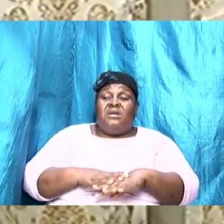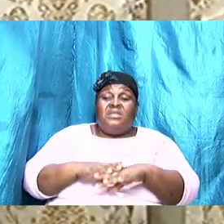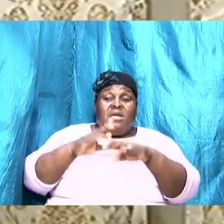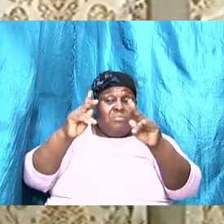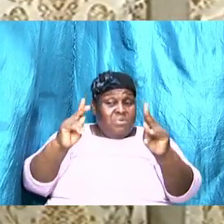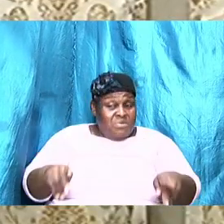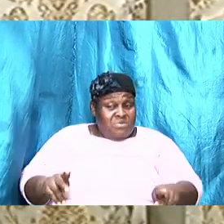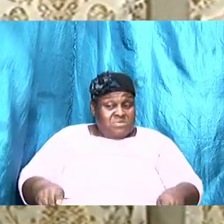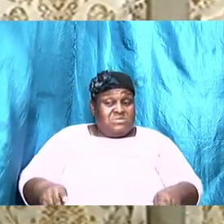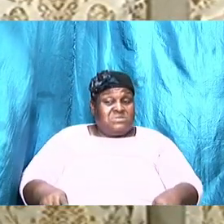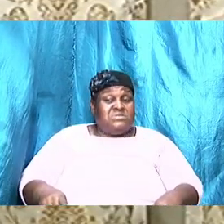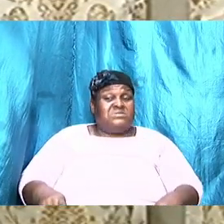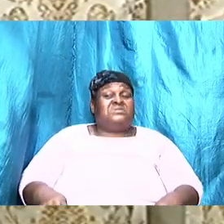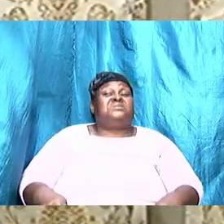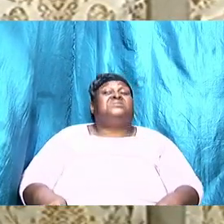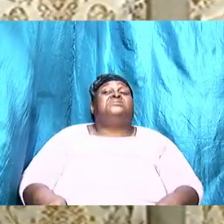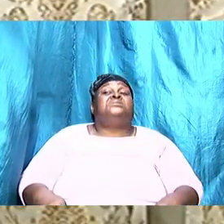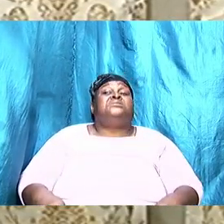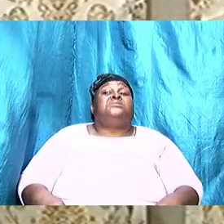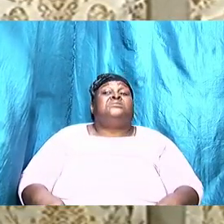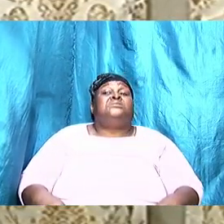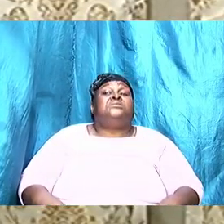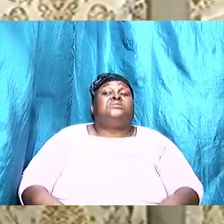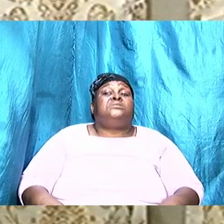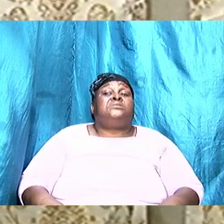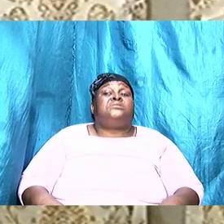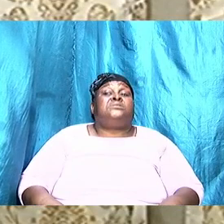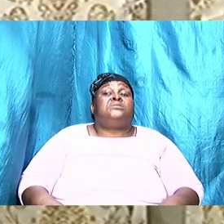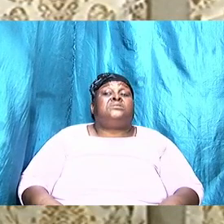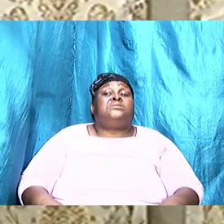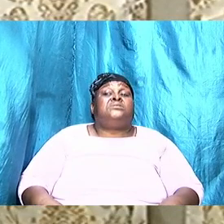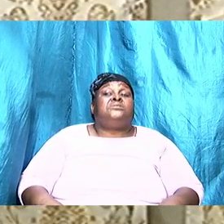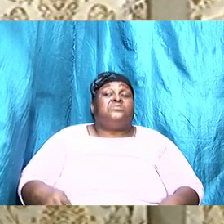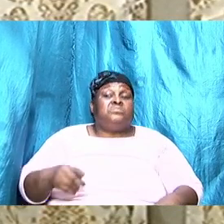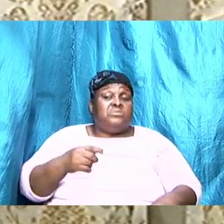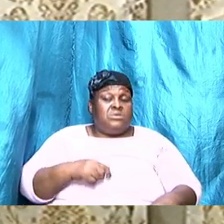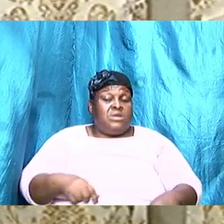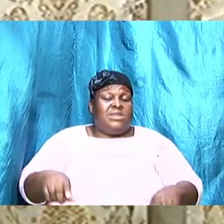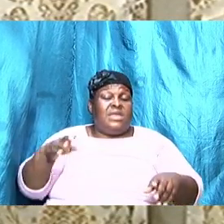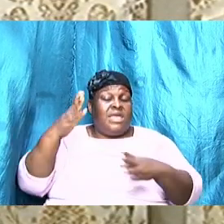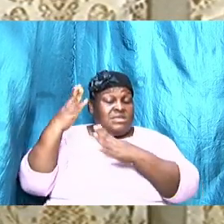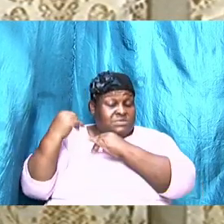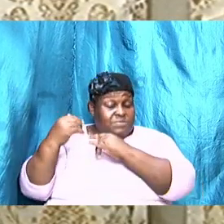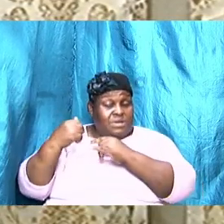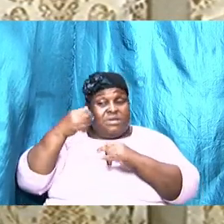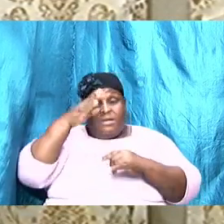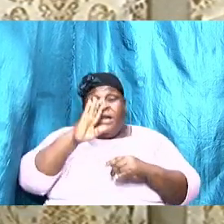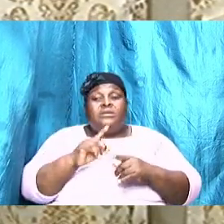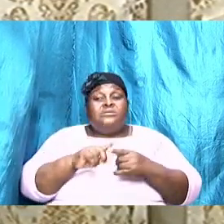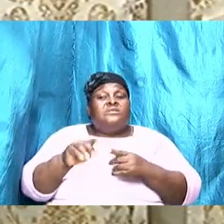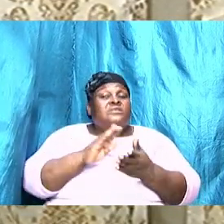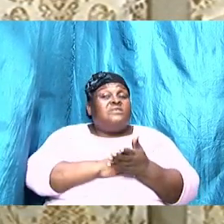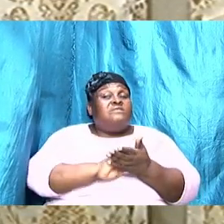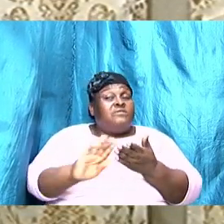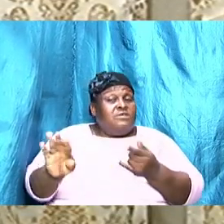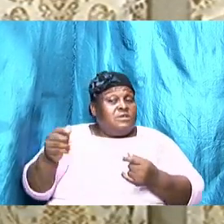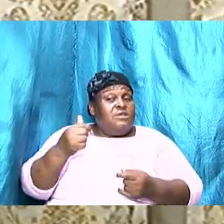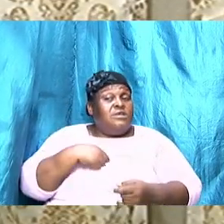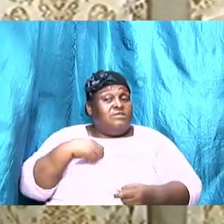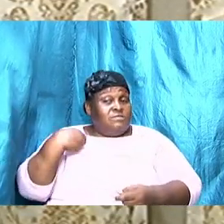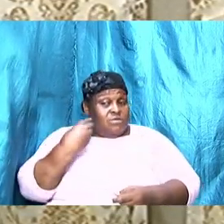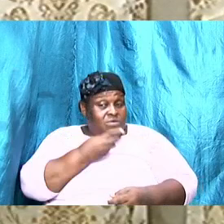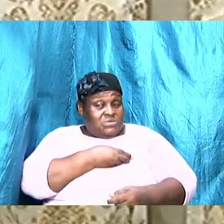we did to God and yet expect him to forgive us we are in the same boat as this servant